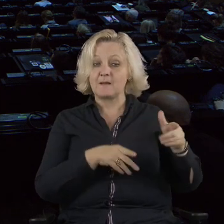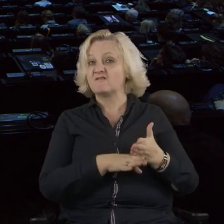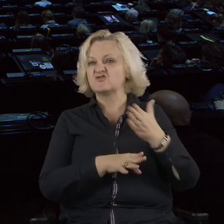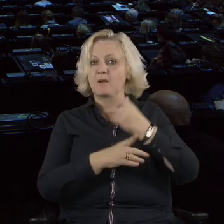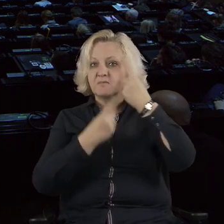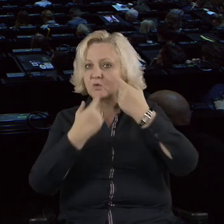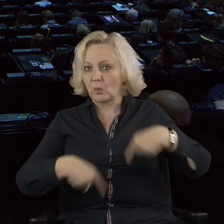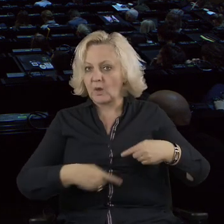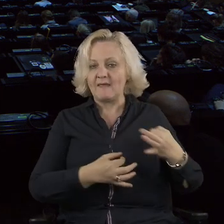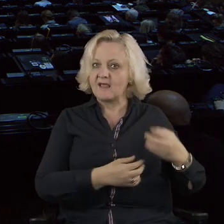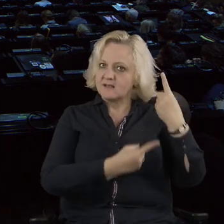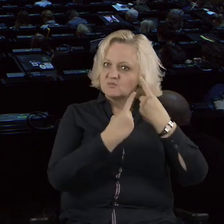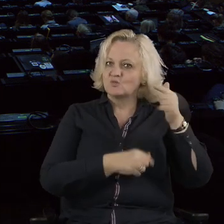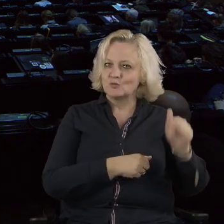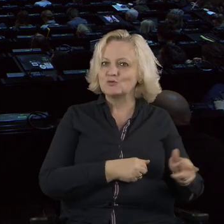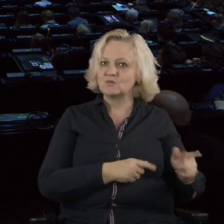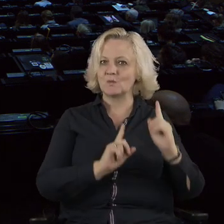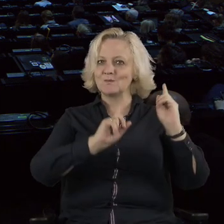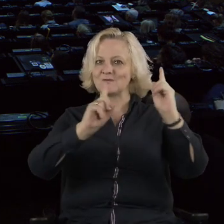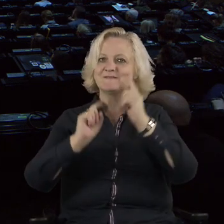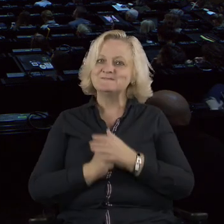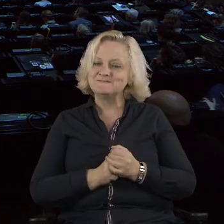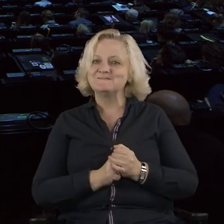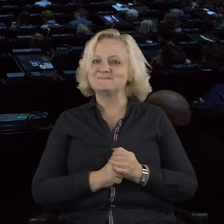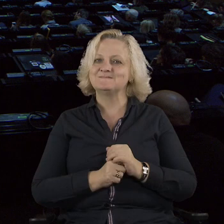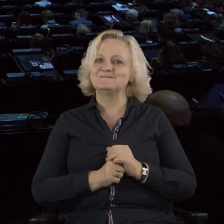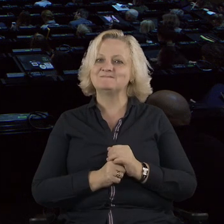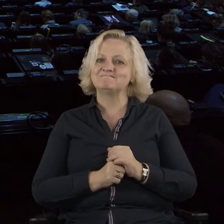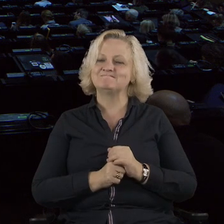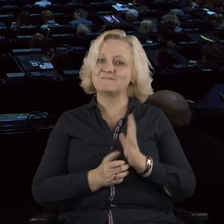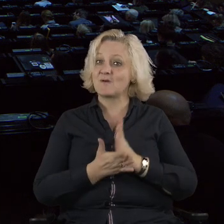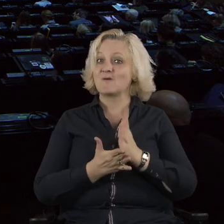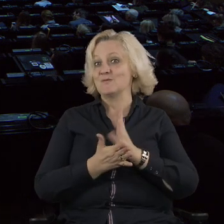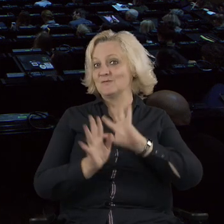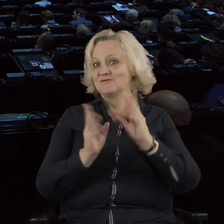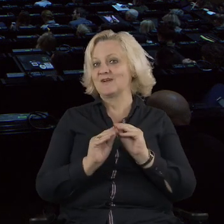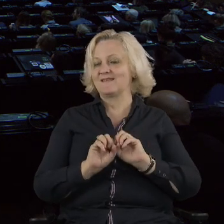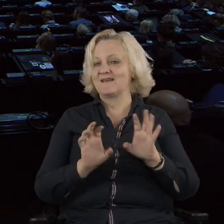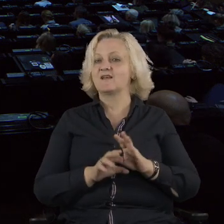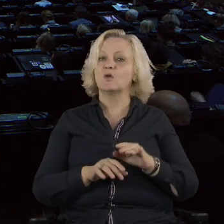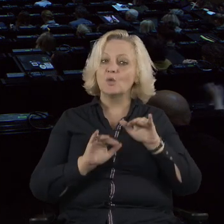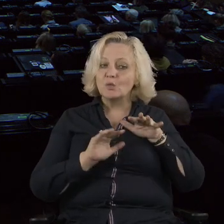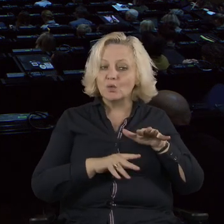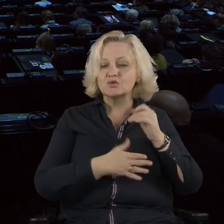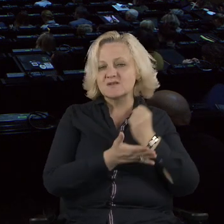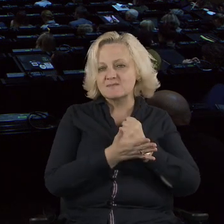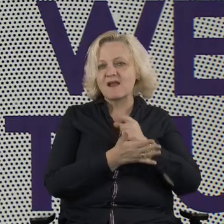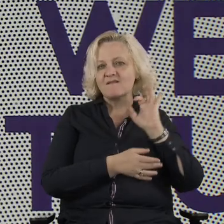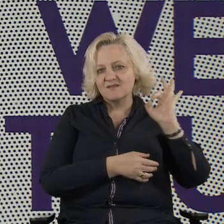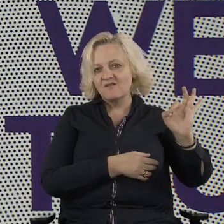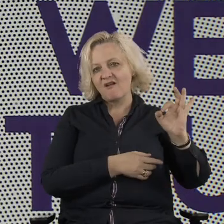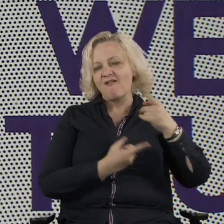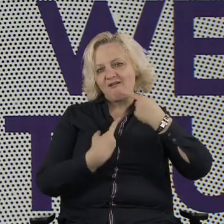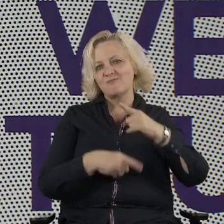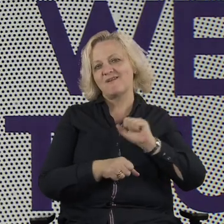a lot of stuff really is in their hands and they are the owners of their own narrative. I think things are looking